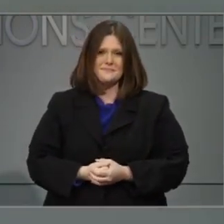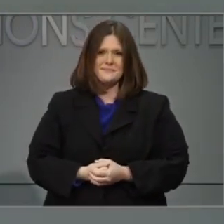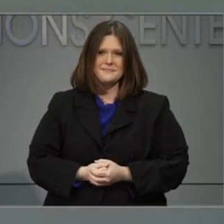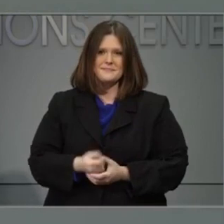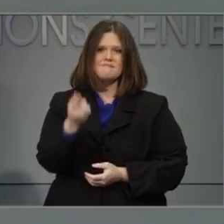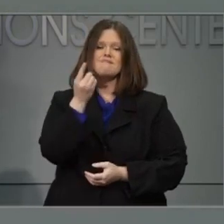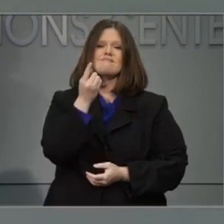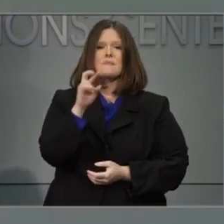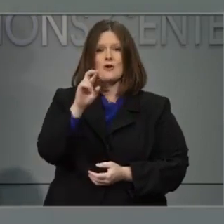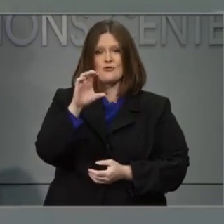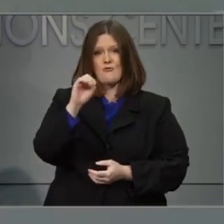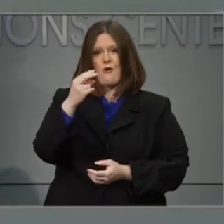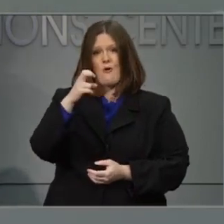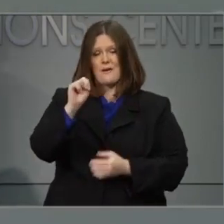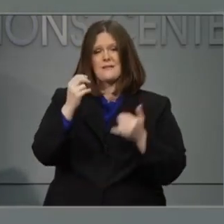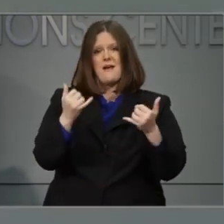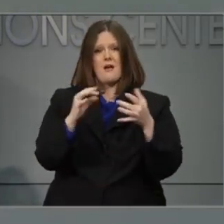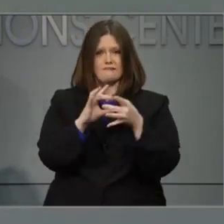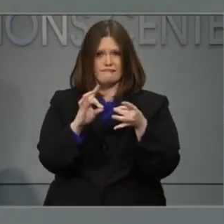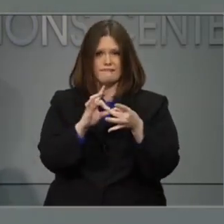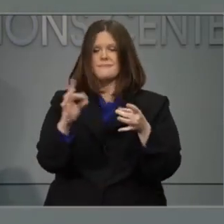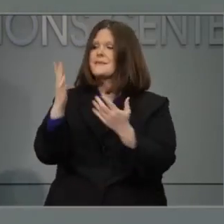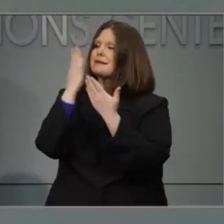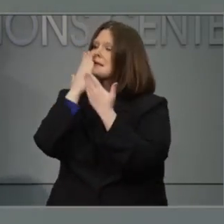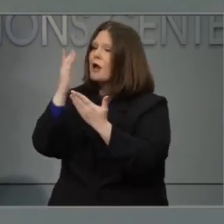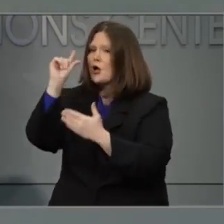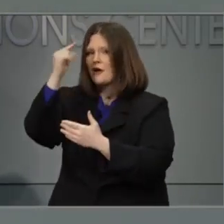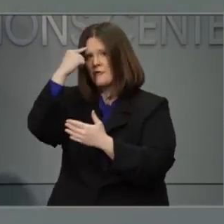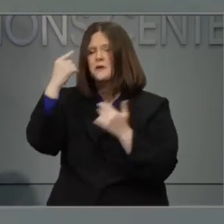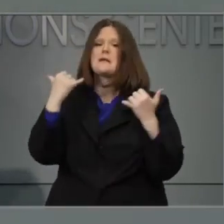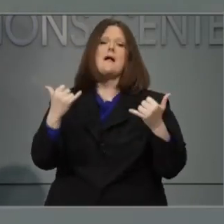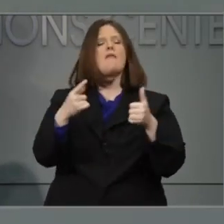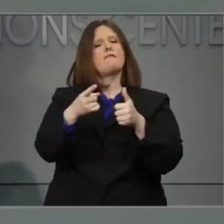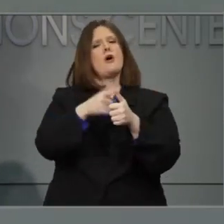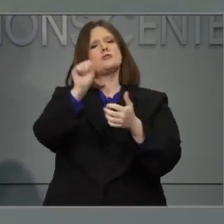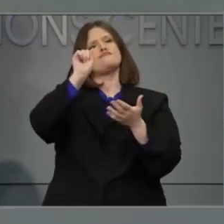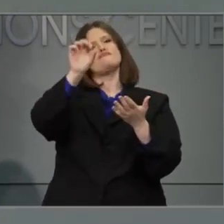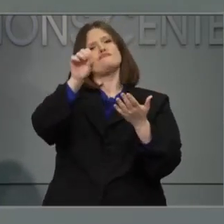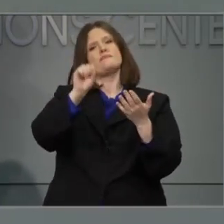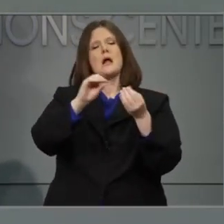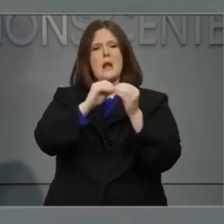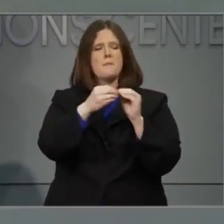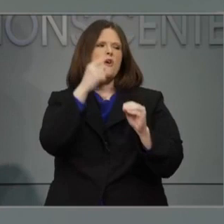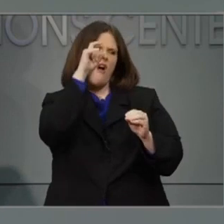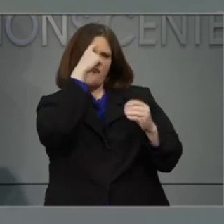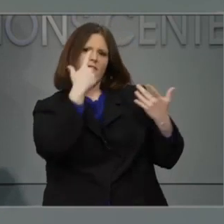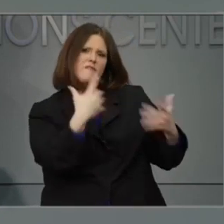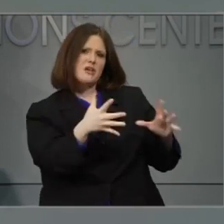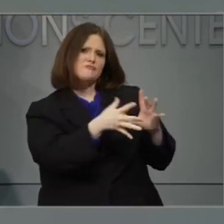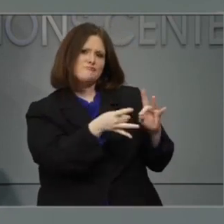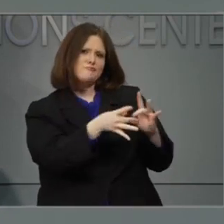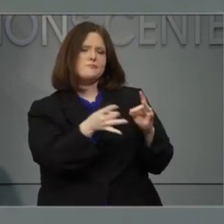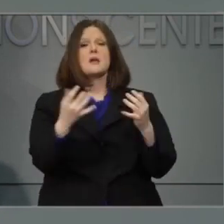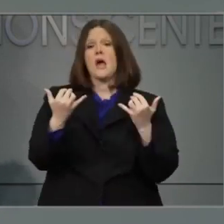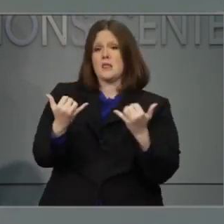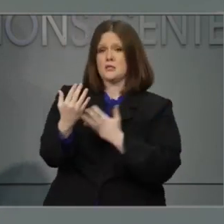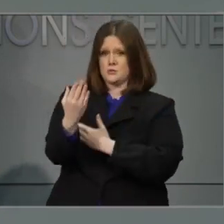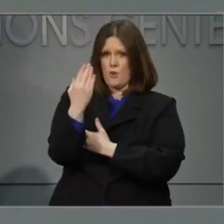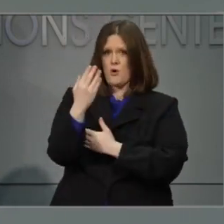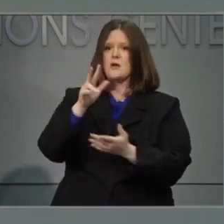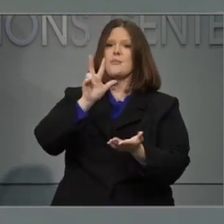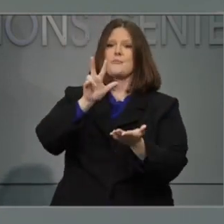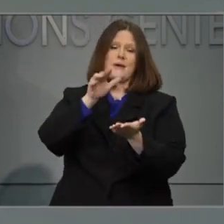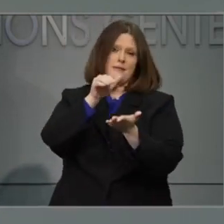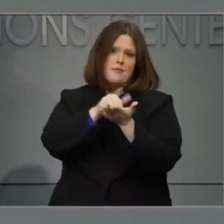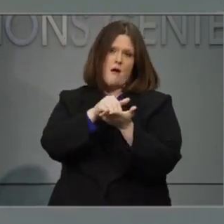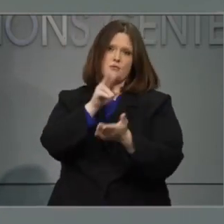Thank you, Governor. I'll start with a rundown of the numbers, some of which the Governor mentioned. As of this morning, we had 3